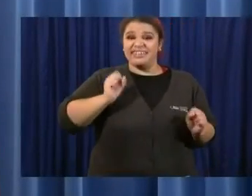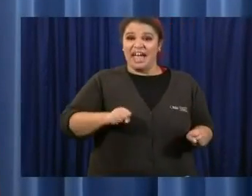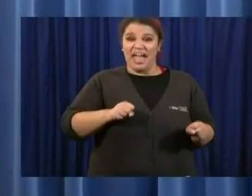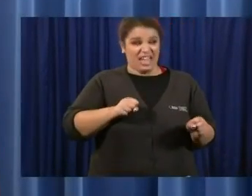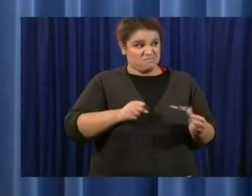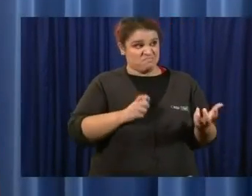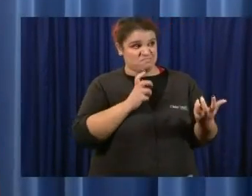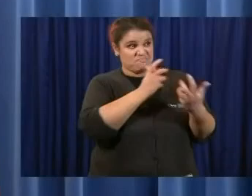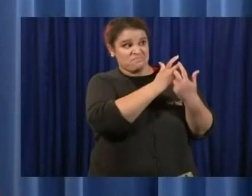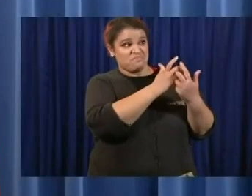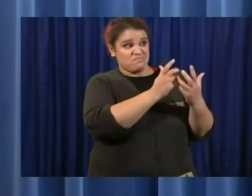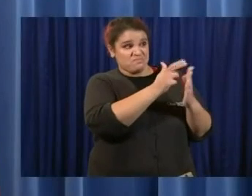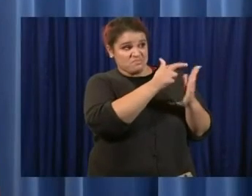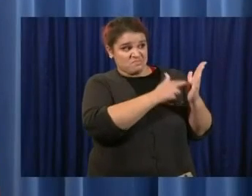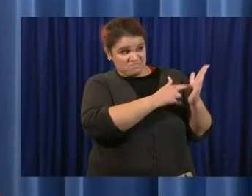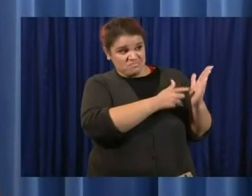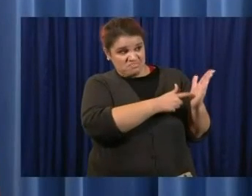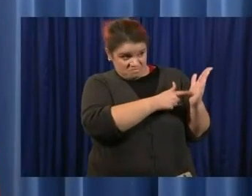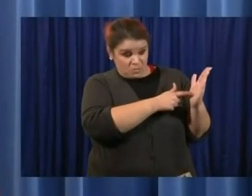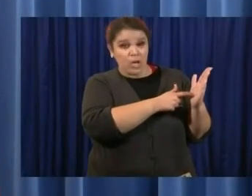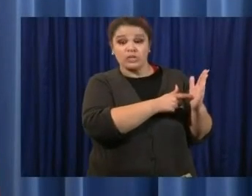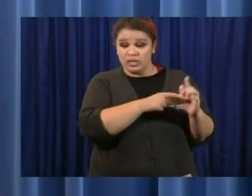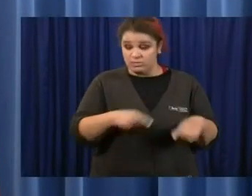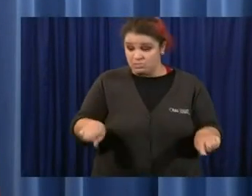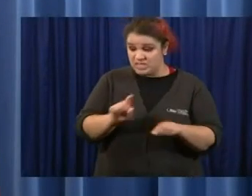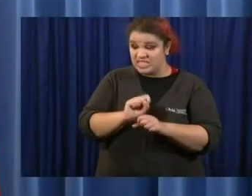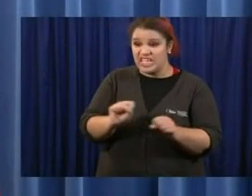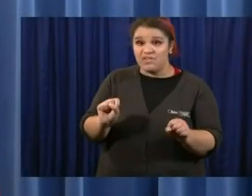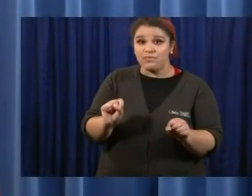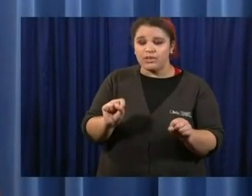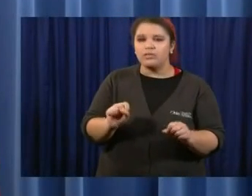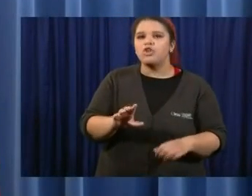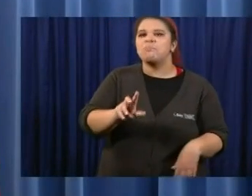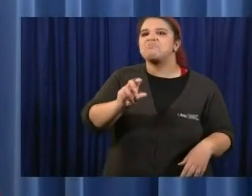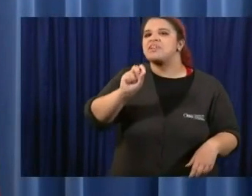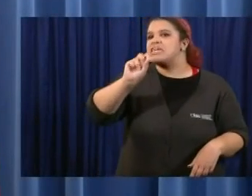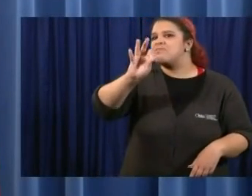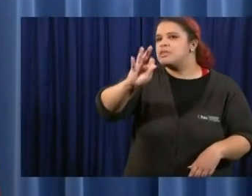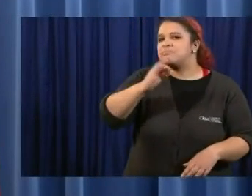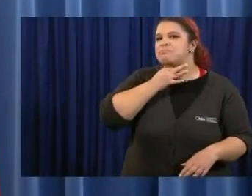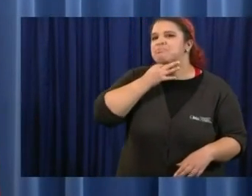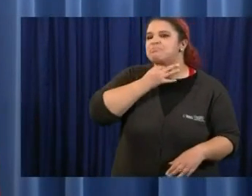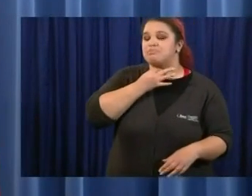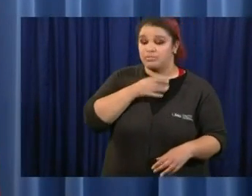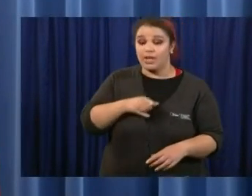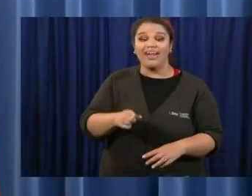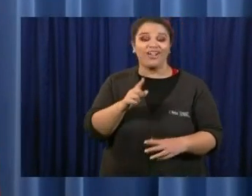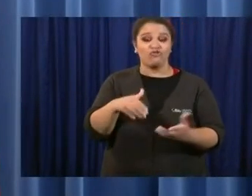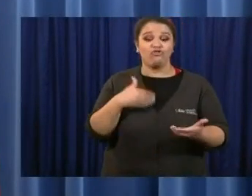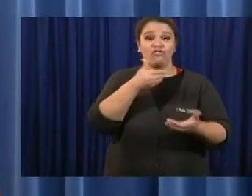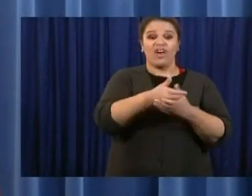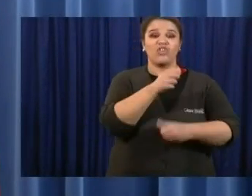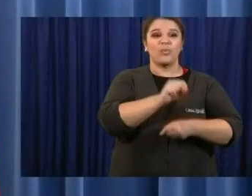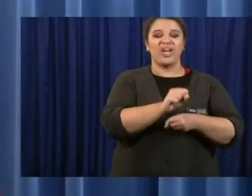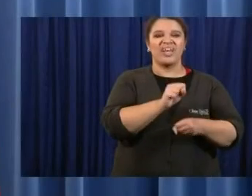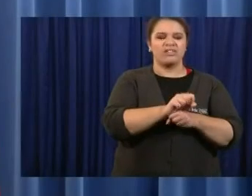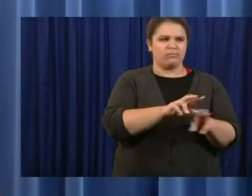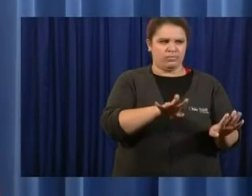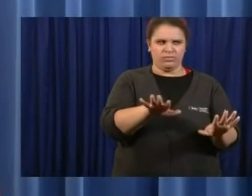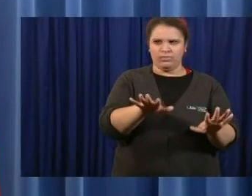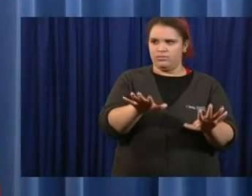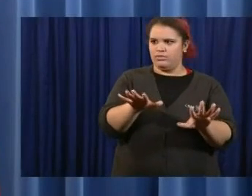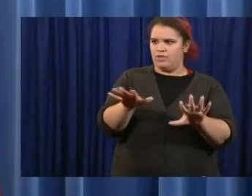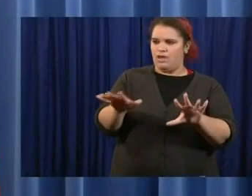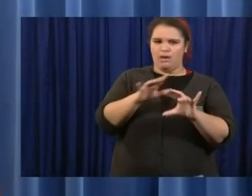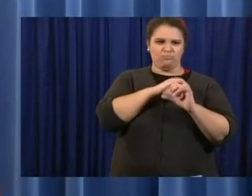If they arrive back at the job, they need the money. They have to be there. But they just don't see the protections that you're asking for.